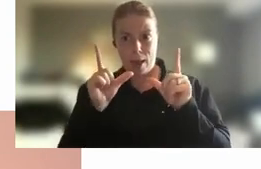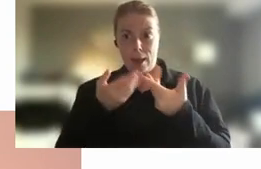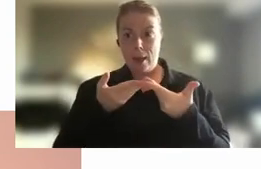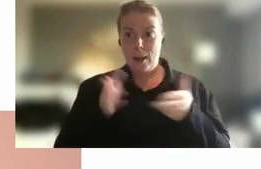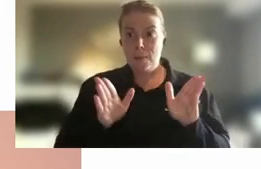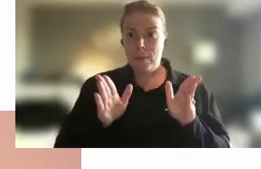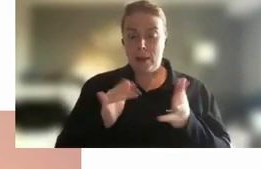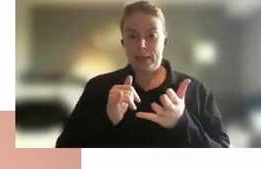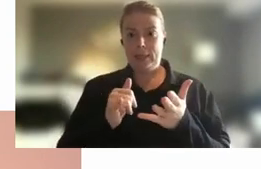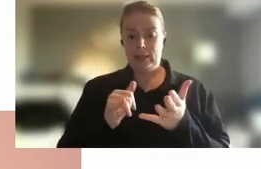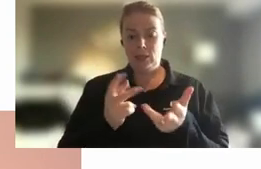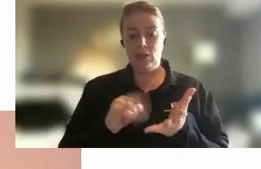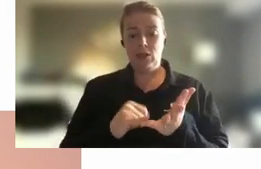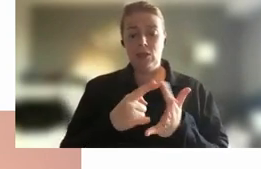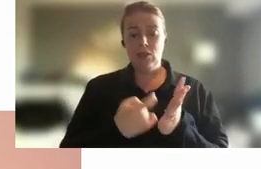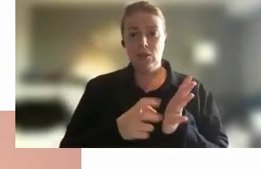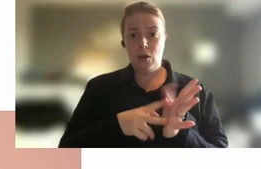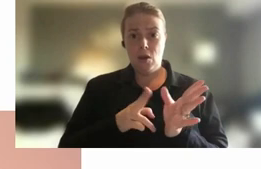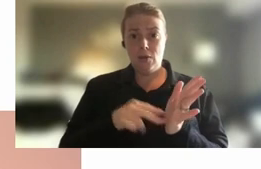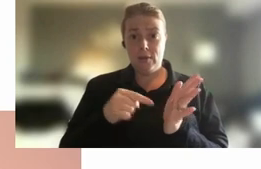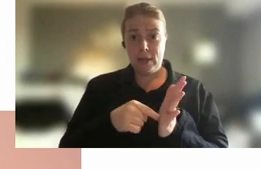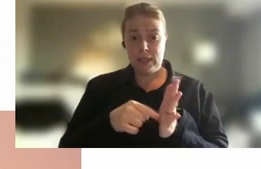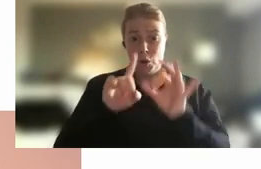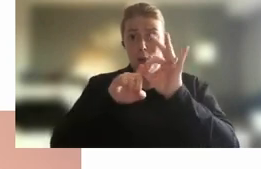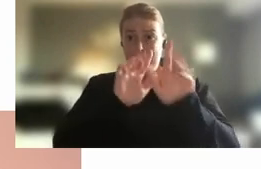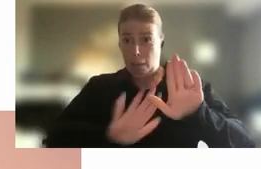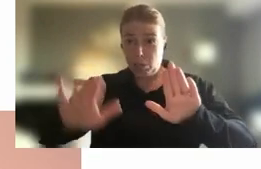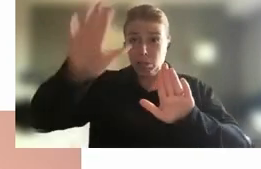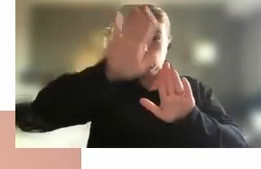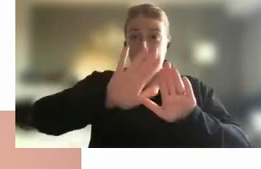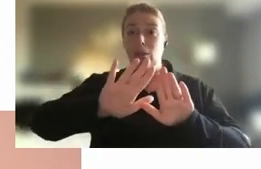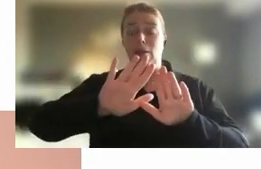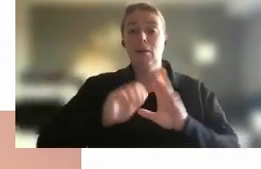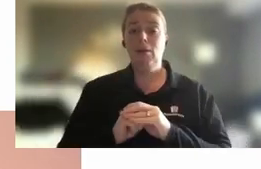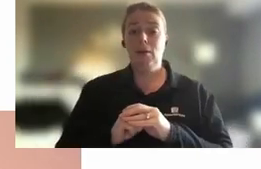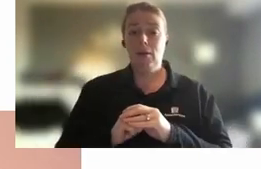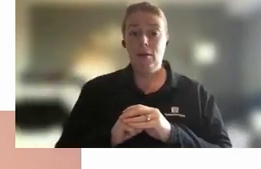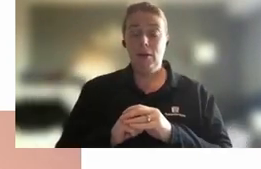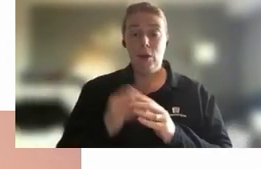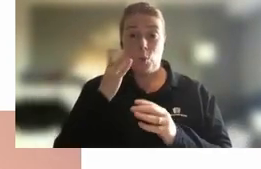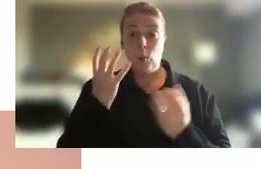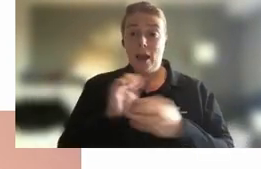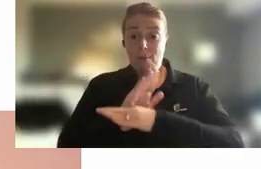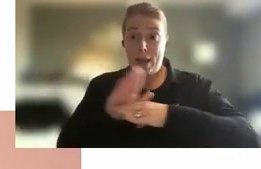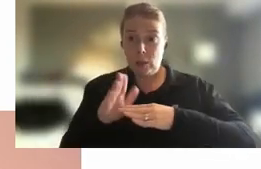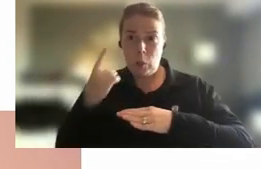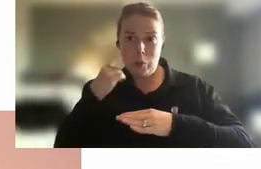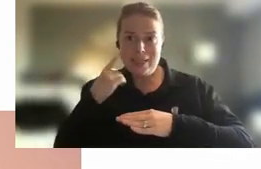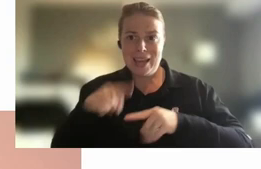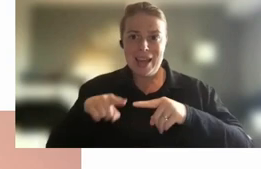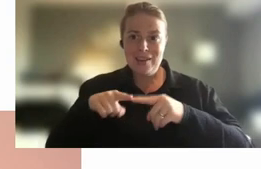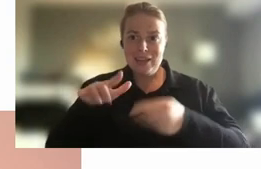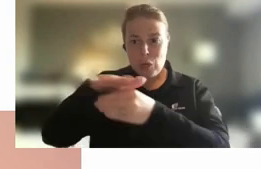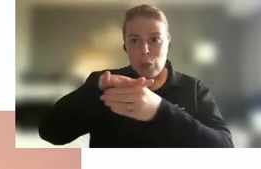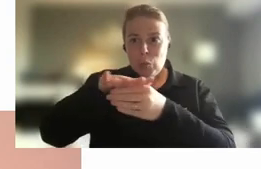located all the way across Queensland in fact as we get into the panel we'll see that we've got a little bit of geographic representation even